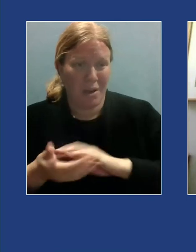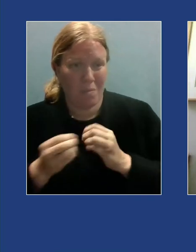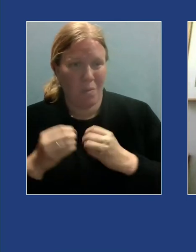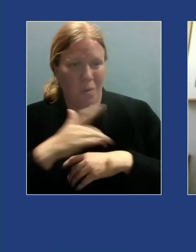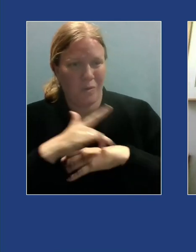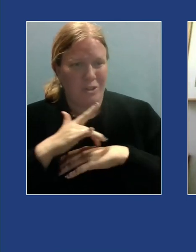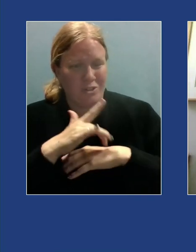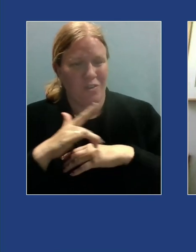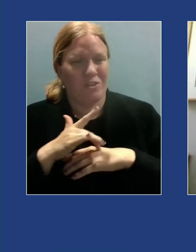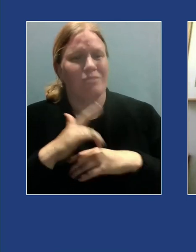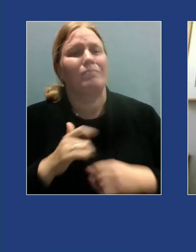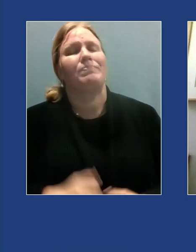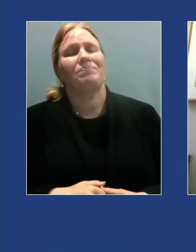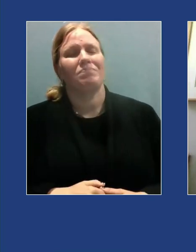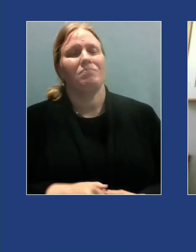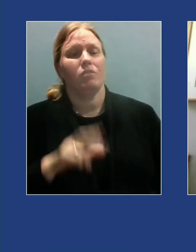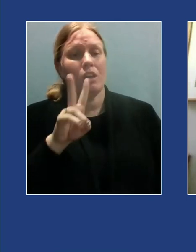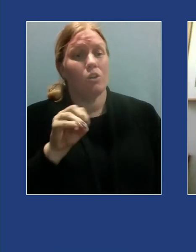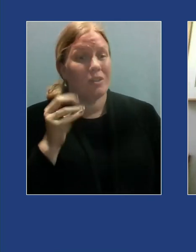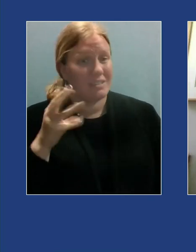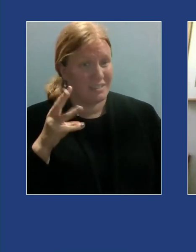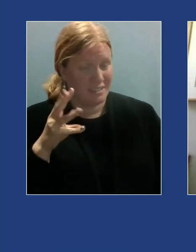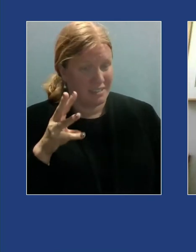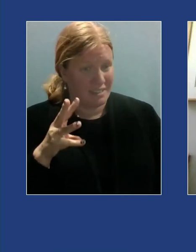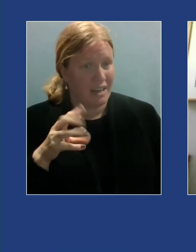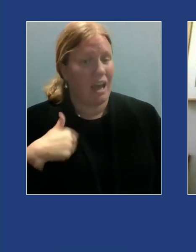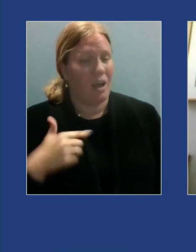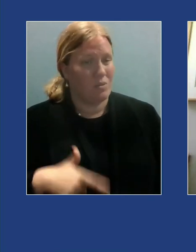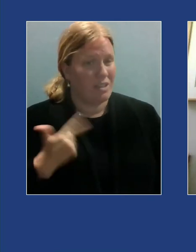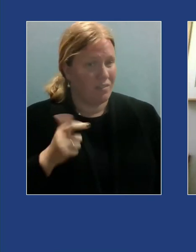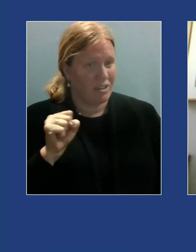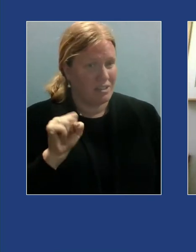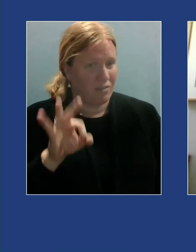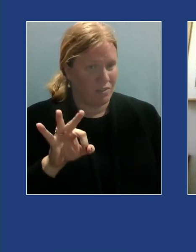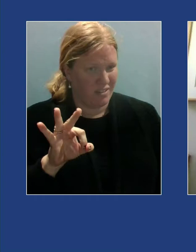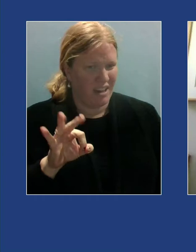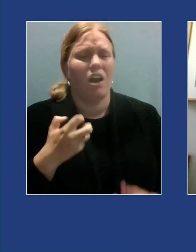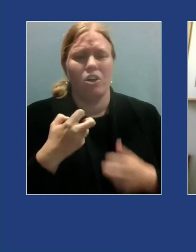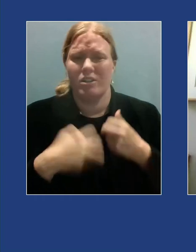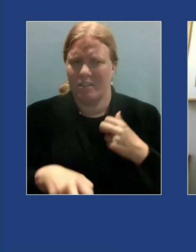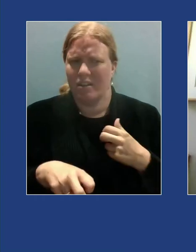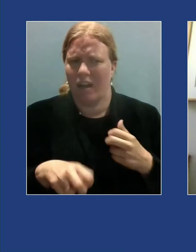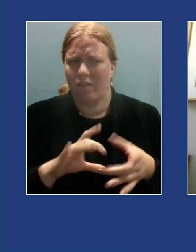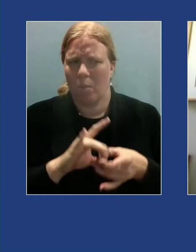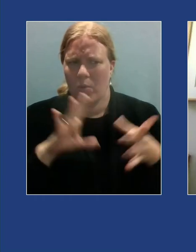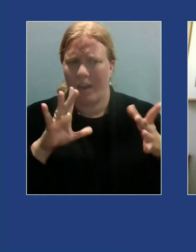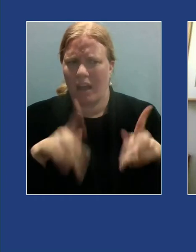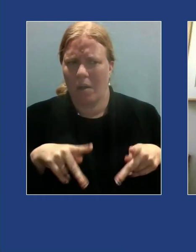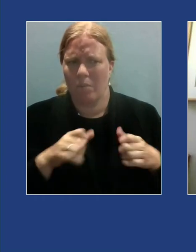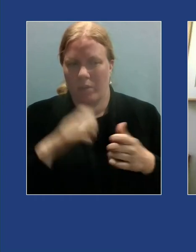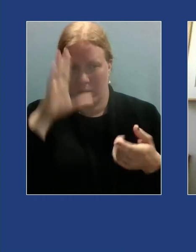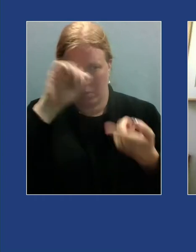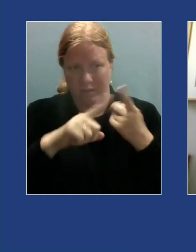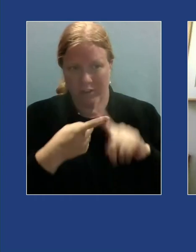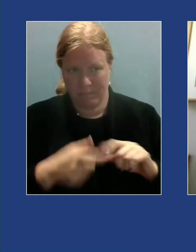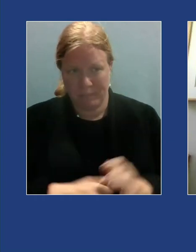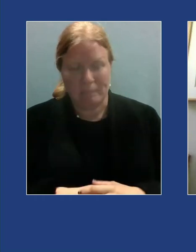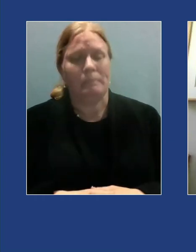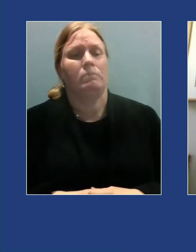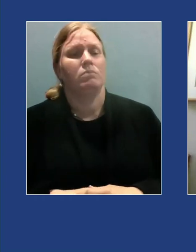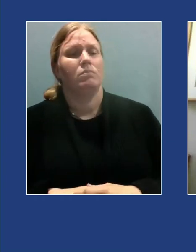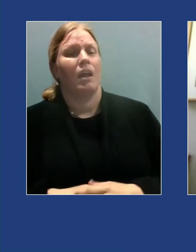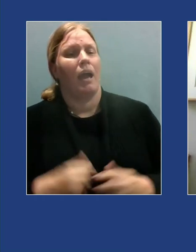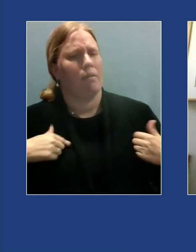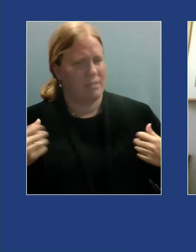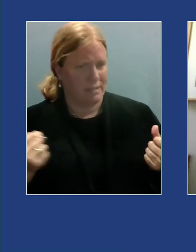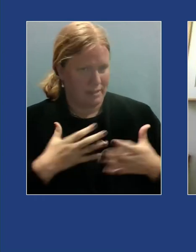in San Francisco I was newly diagnosed and I went through a tough breakup which meant moving out of the home I had been living in I was scared to